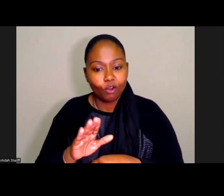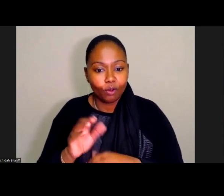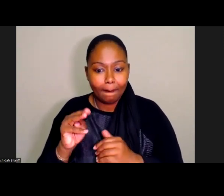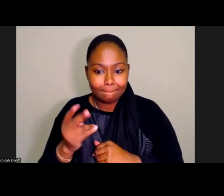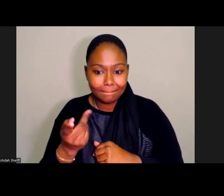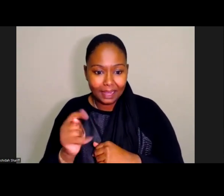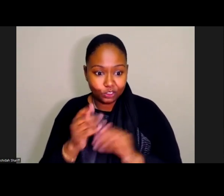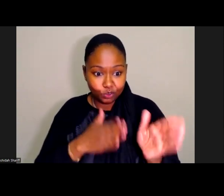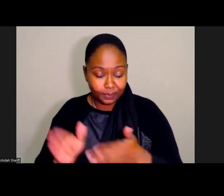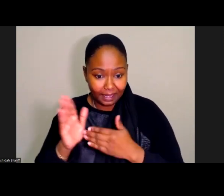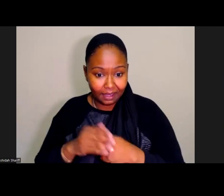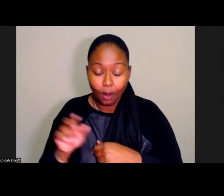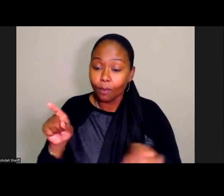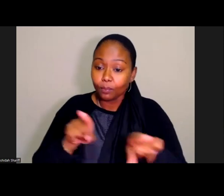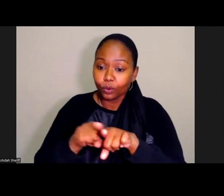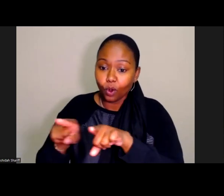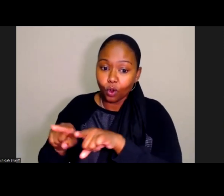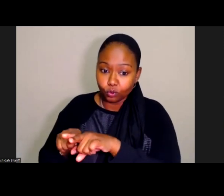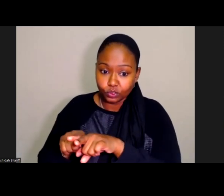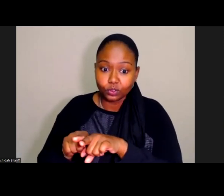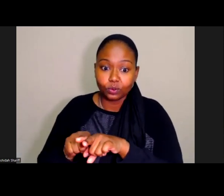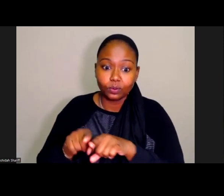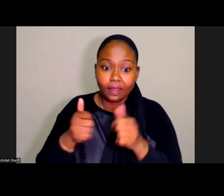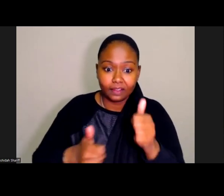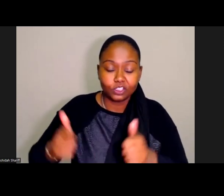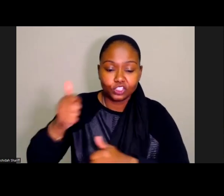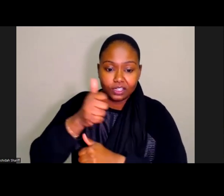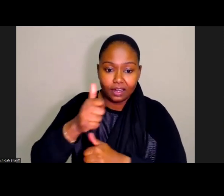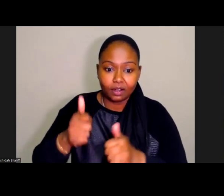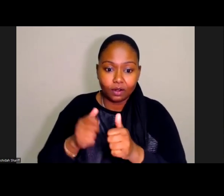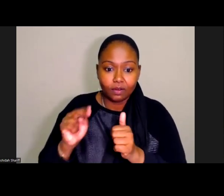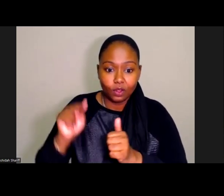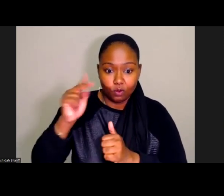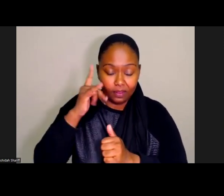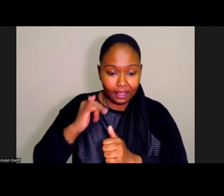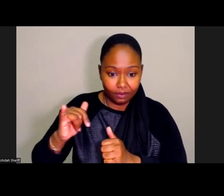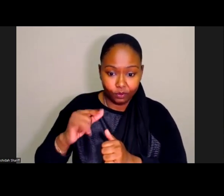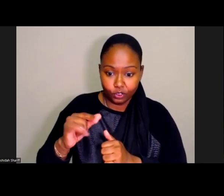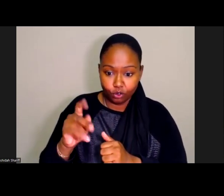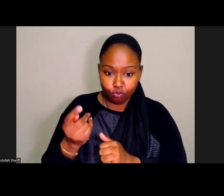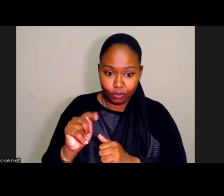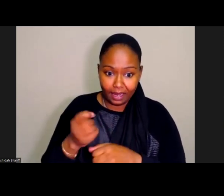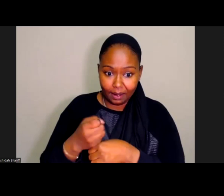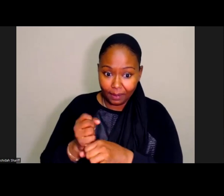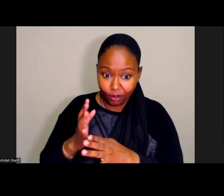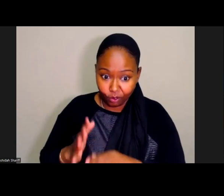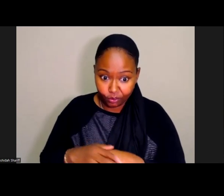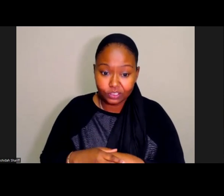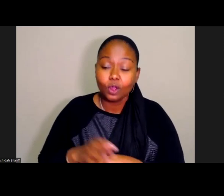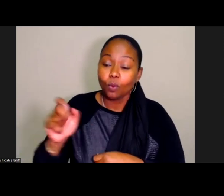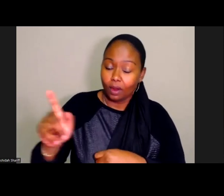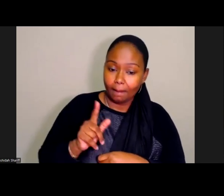but also as the chair of the Northern California Grantmakers. And so we are looking at coming back to Philanthropy California